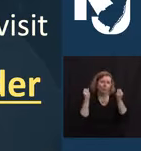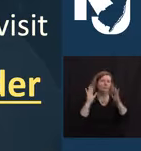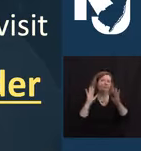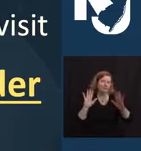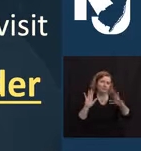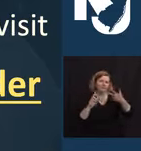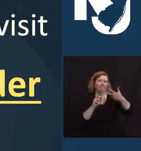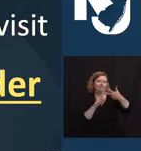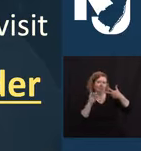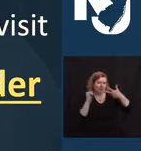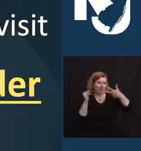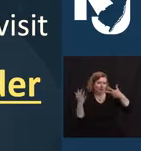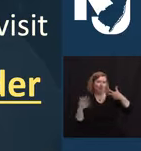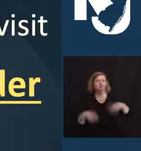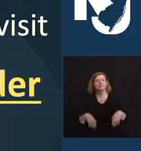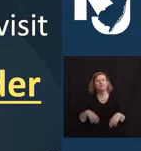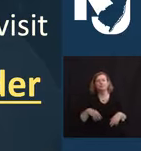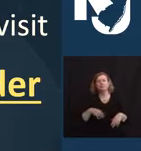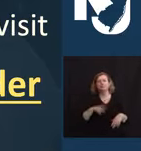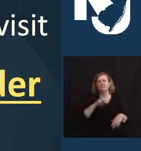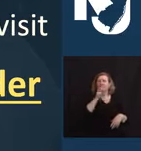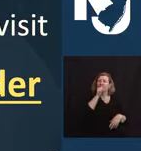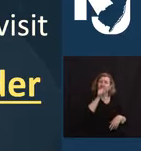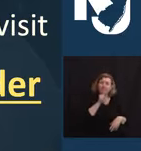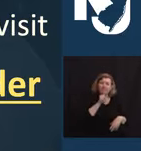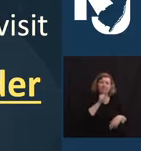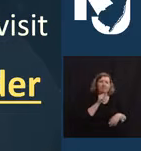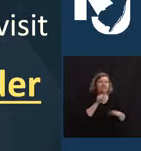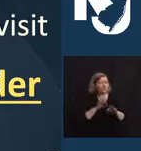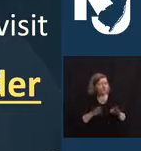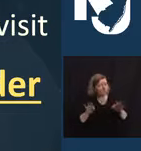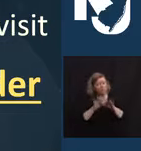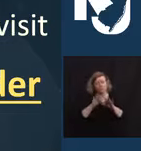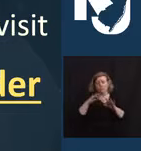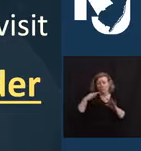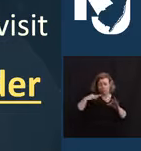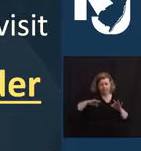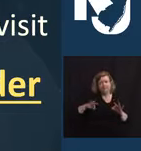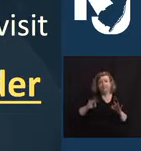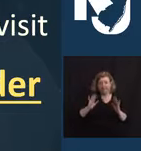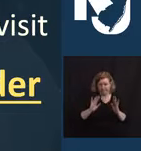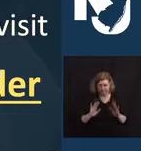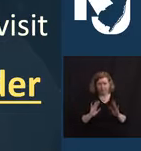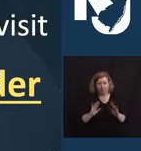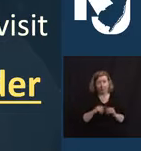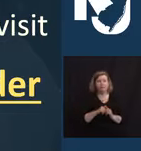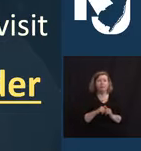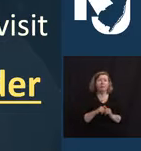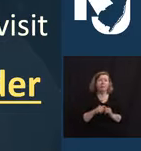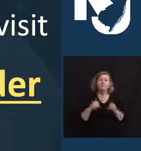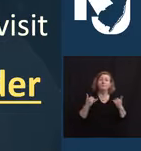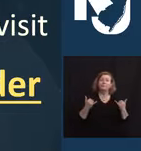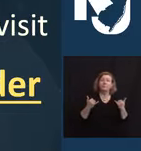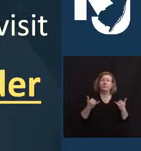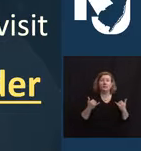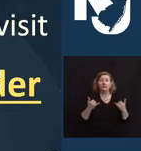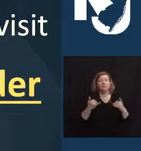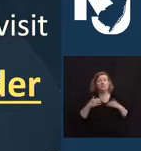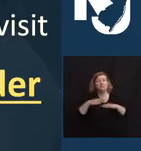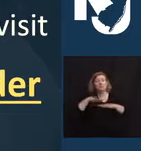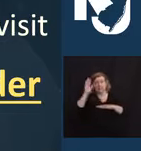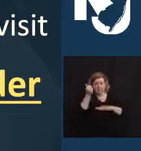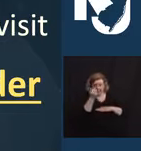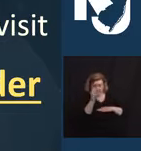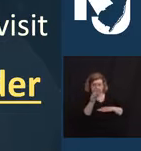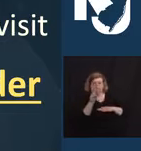assure you, your patients will pay off. Even with today's final expansion, millions of residents who had previously been made